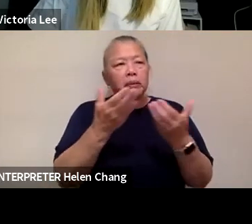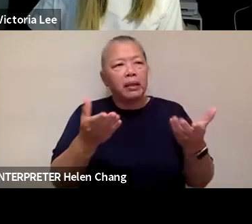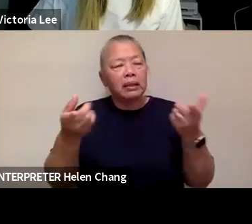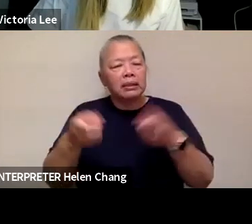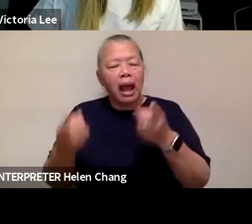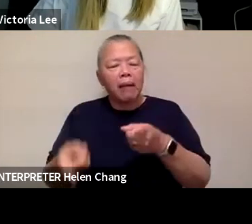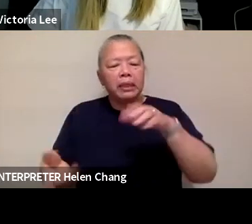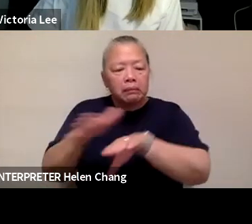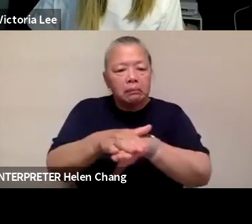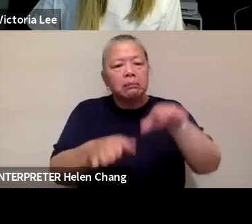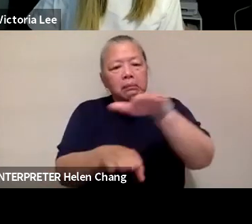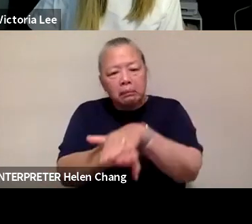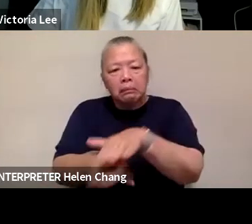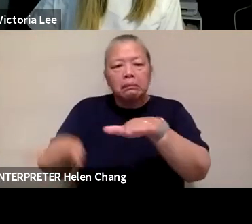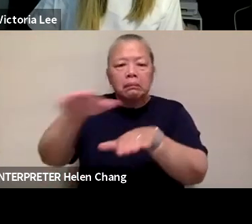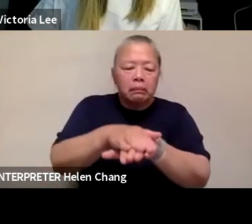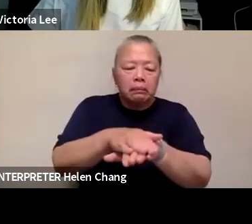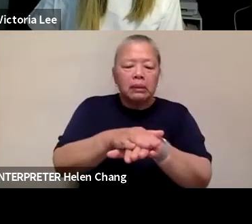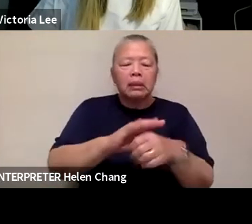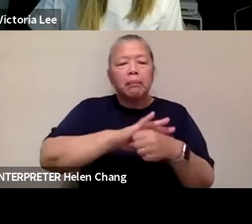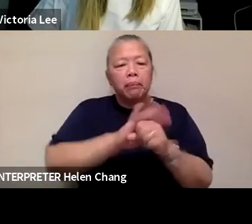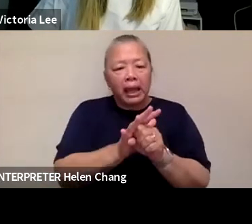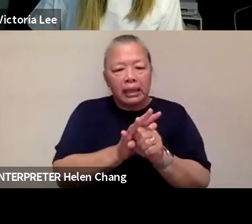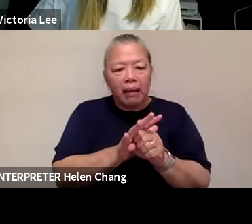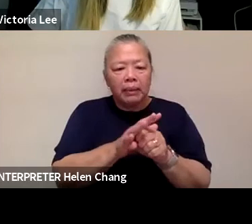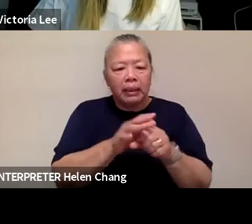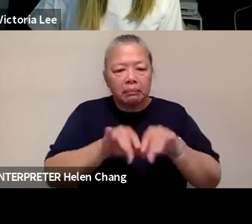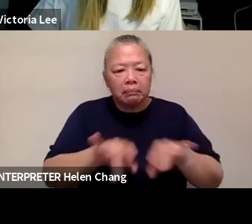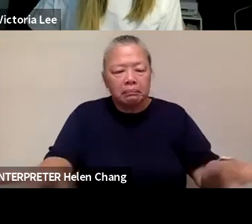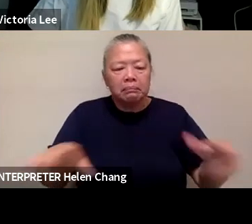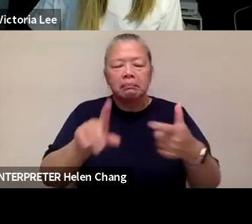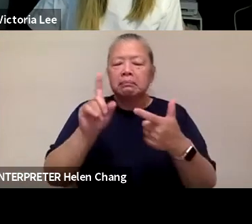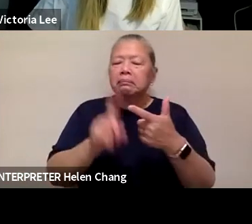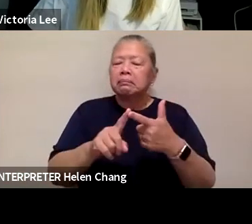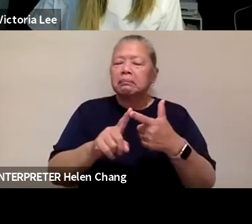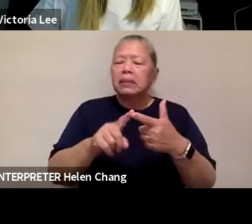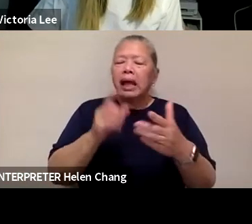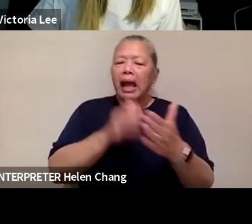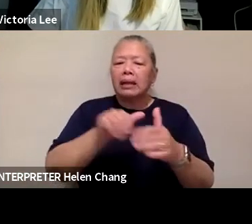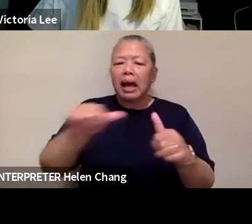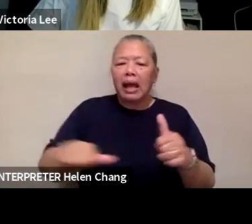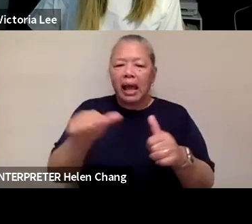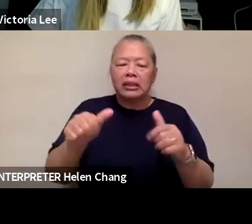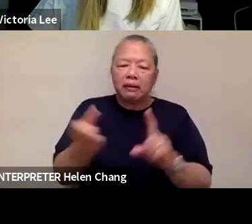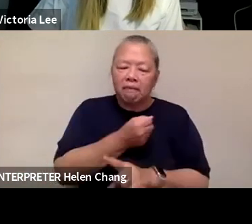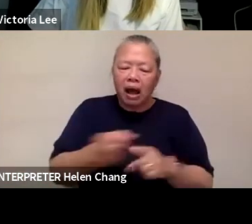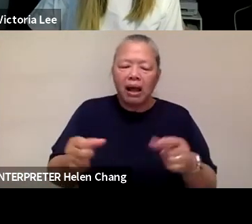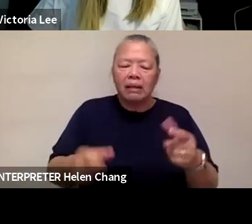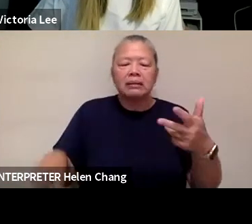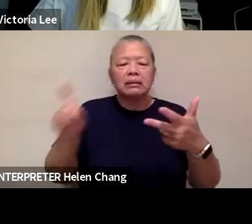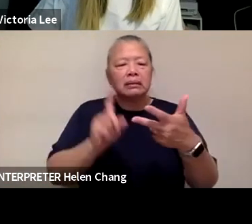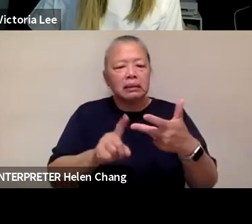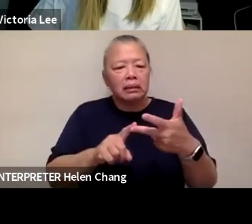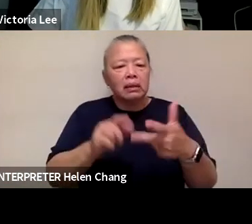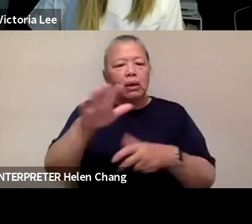and the anti-Asian racism and the lack of awareness, as Vic was alluding to, about what's happening in local